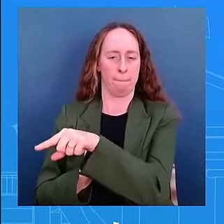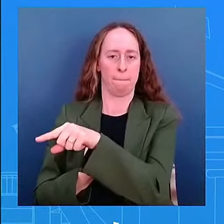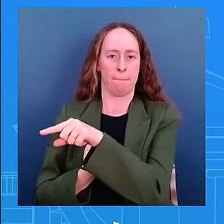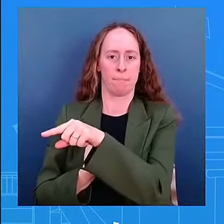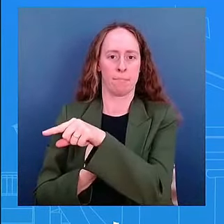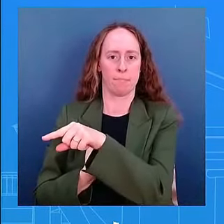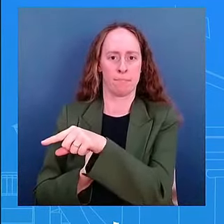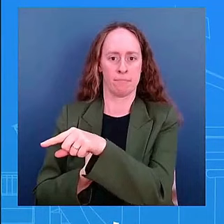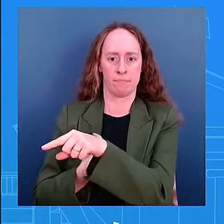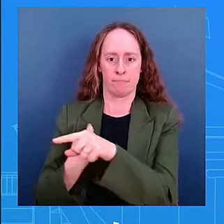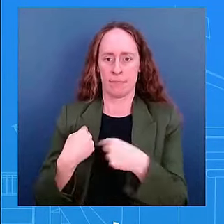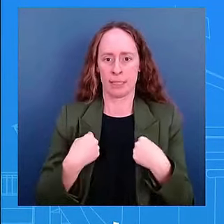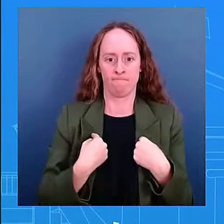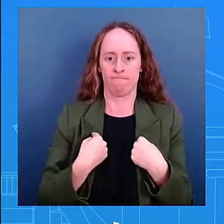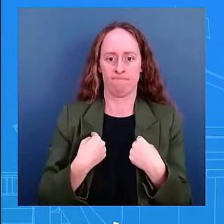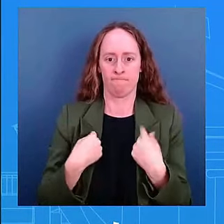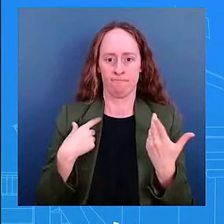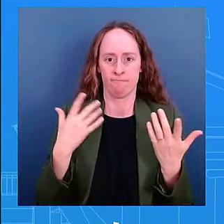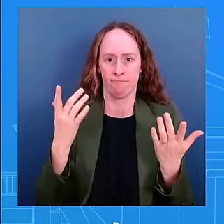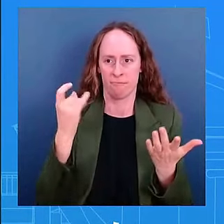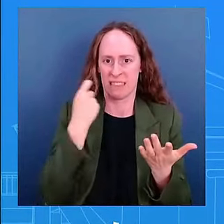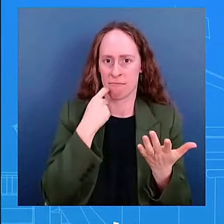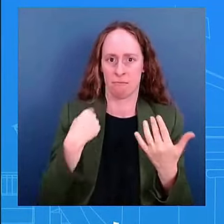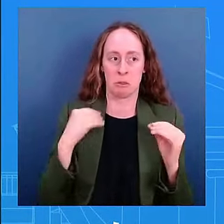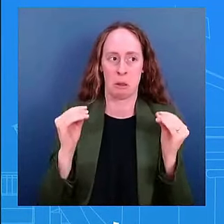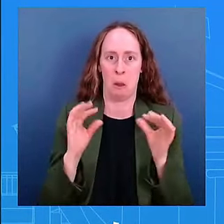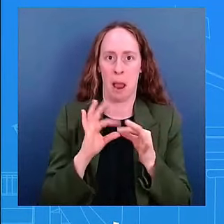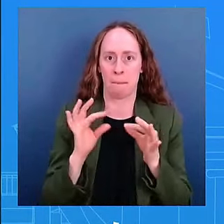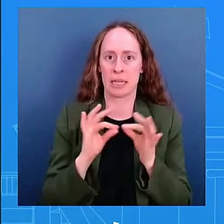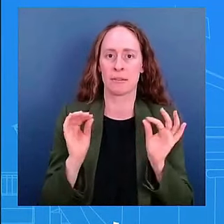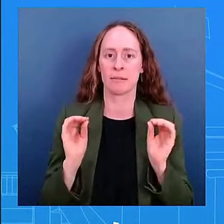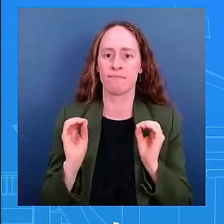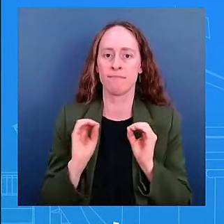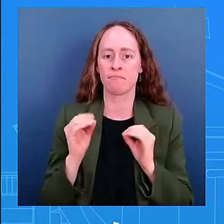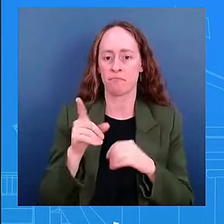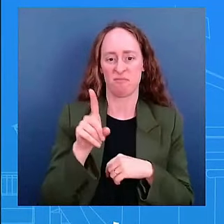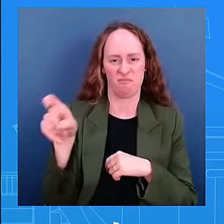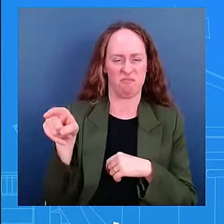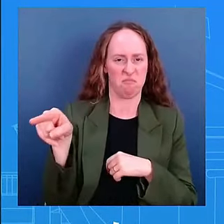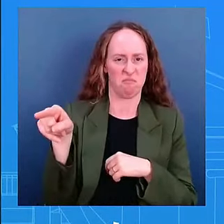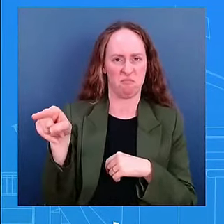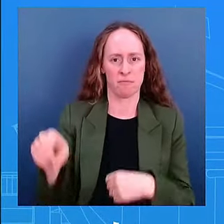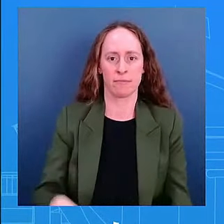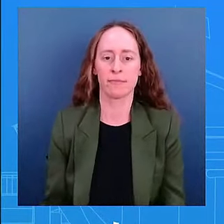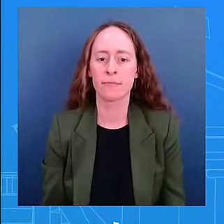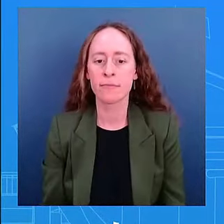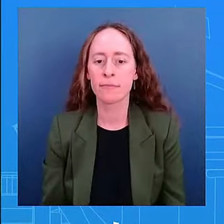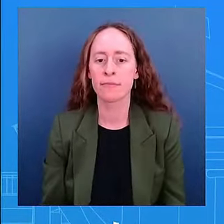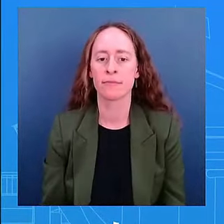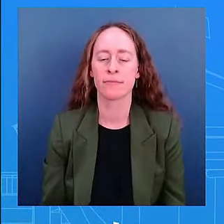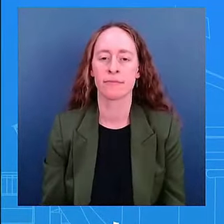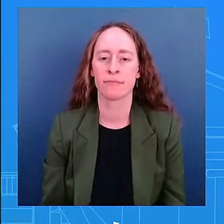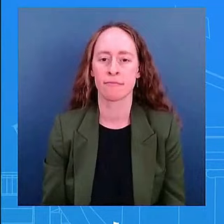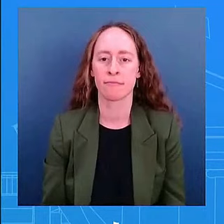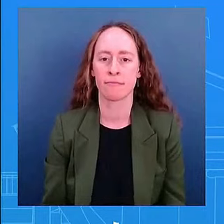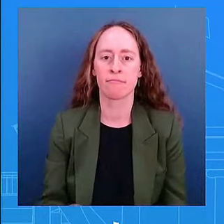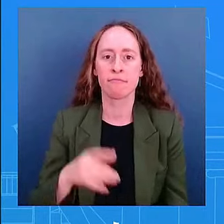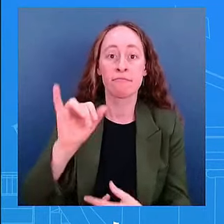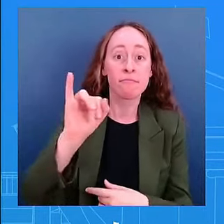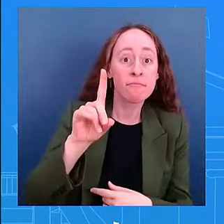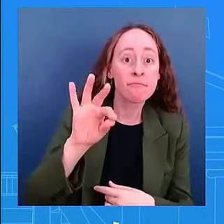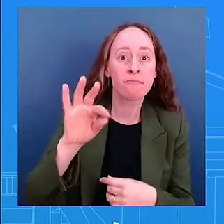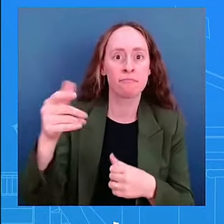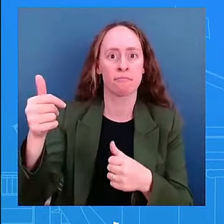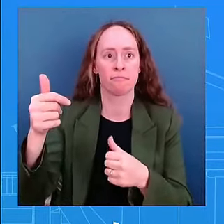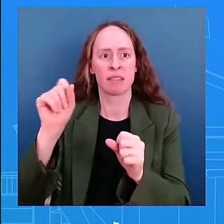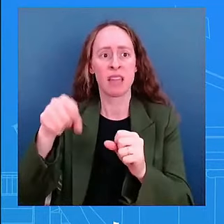few minutes before i walked out so i'm gonna leave israel to to certainly idf as they have been doing to respond to this and just don't have